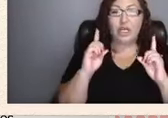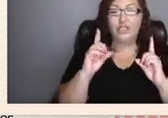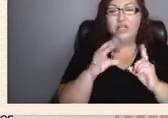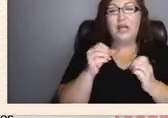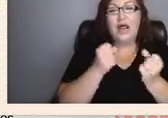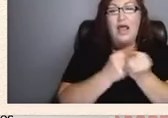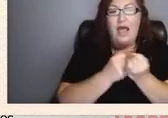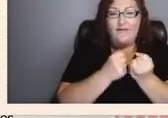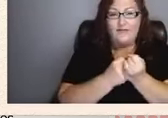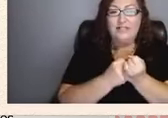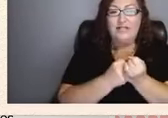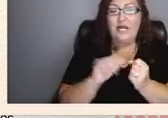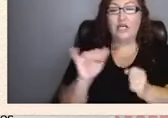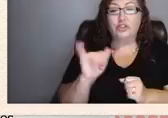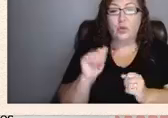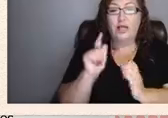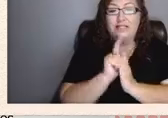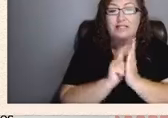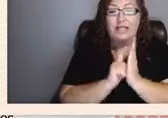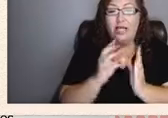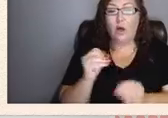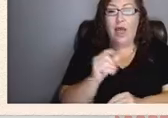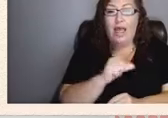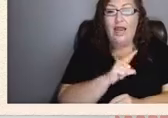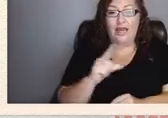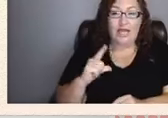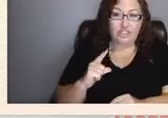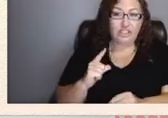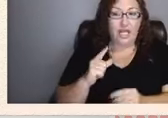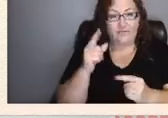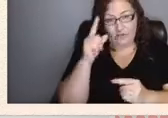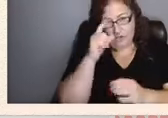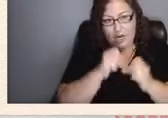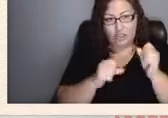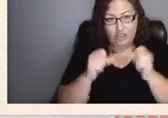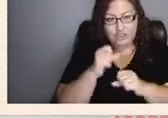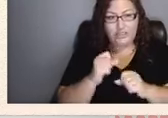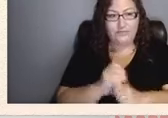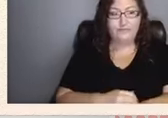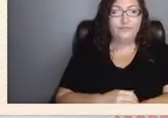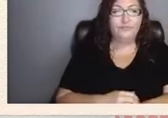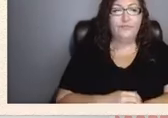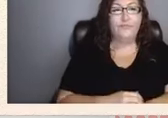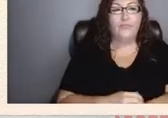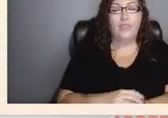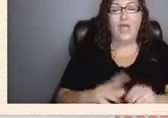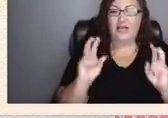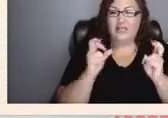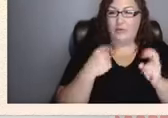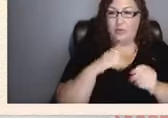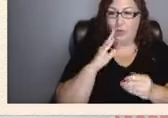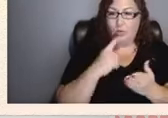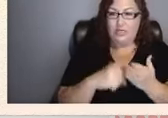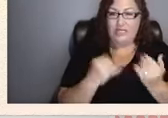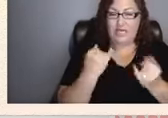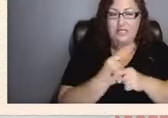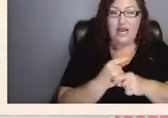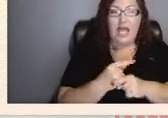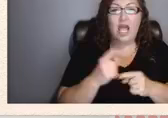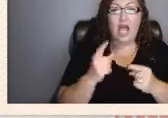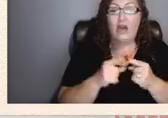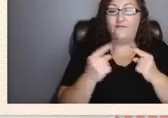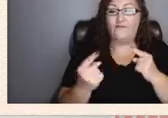as well as legal and legislative strategies the topics we'll discuss today are adverse childhood